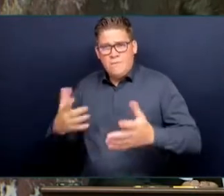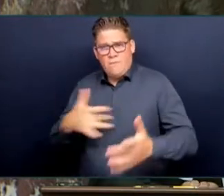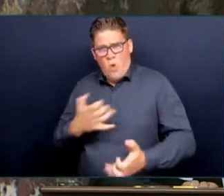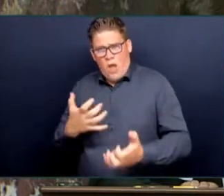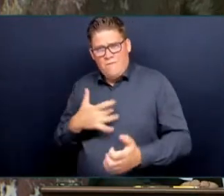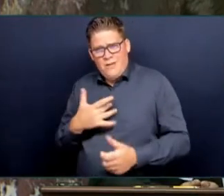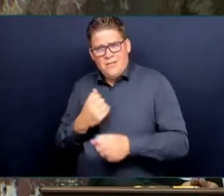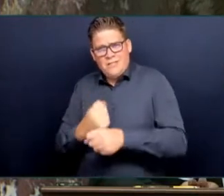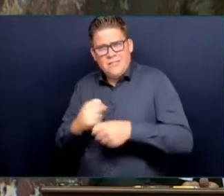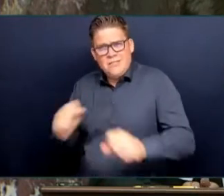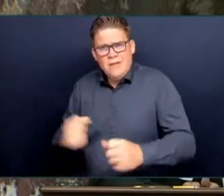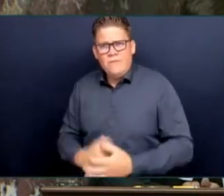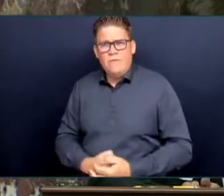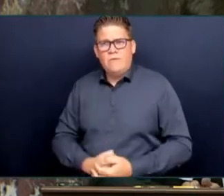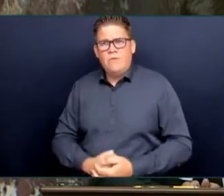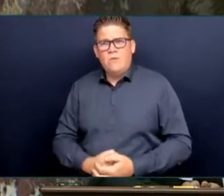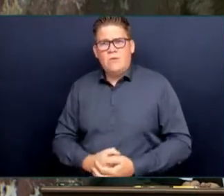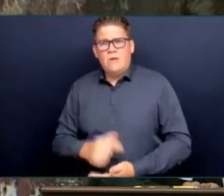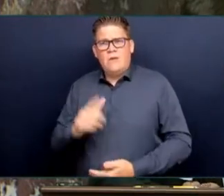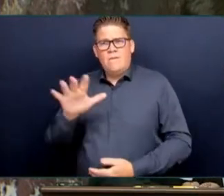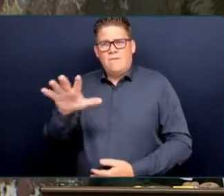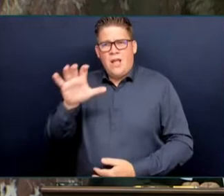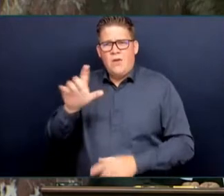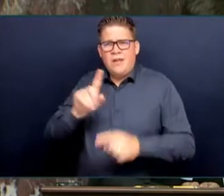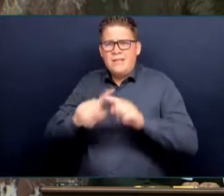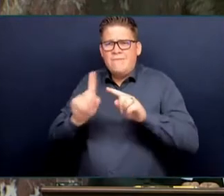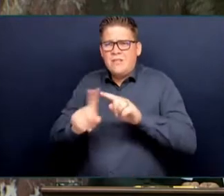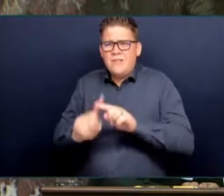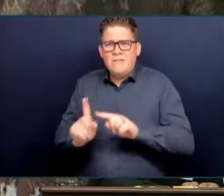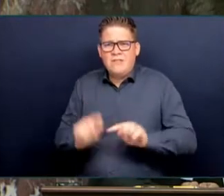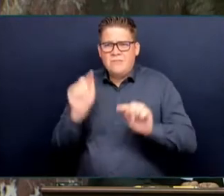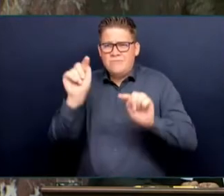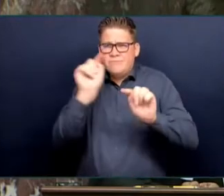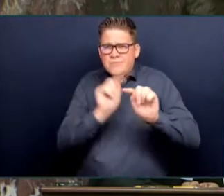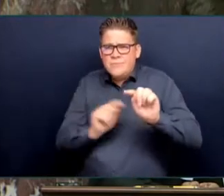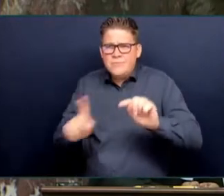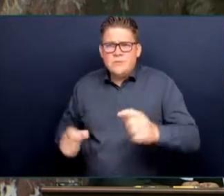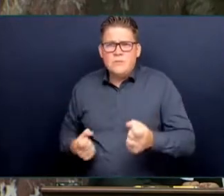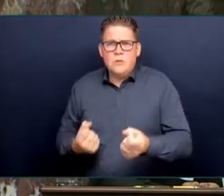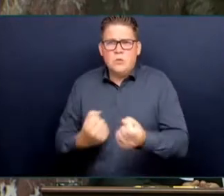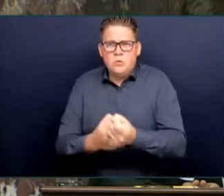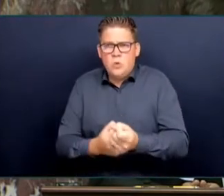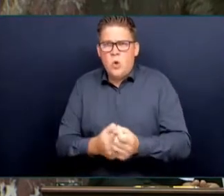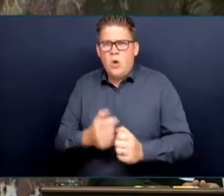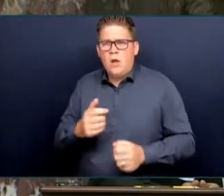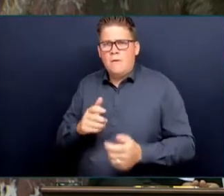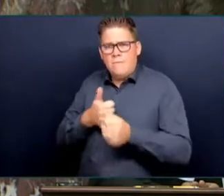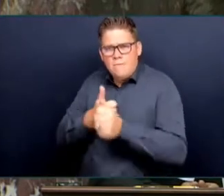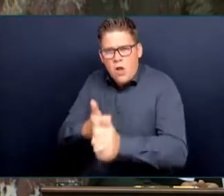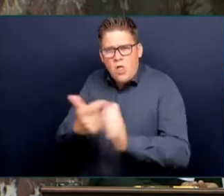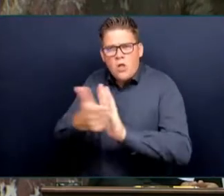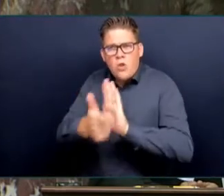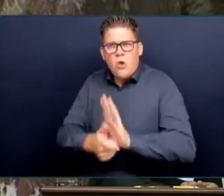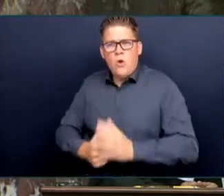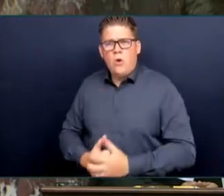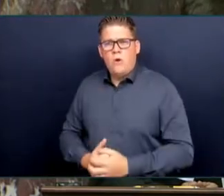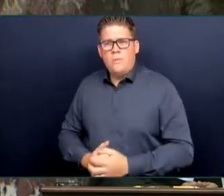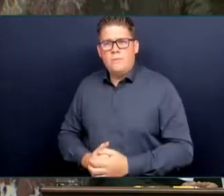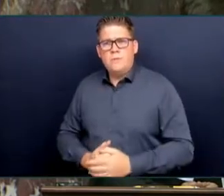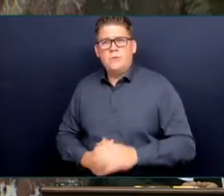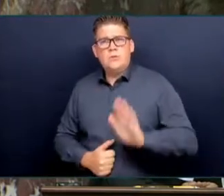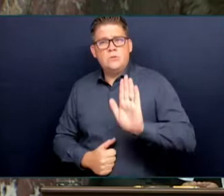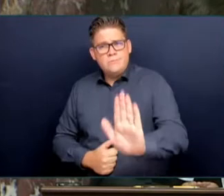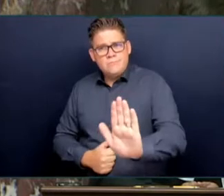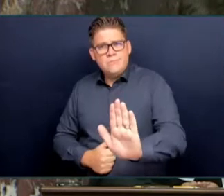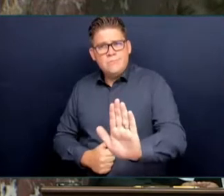a directive is something that has been discussed in the past and is under consideration. But, Mr. Speaker, I point out to you that